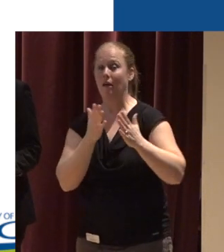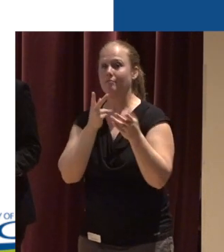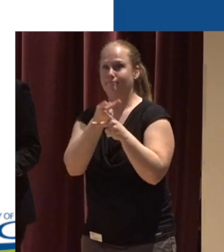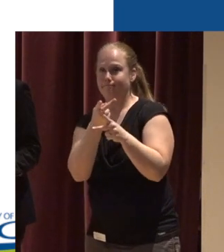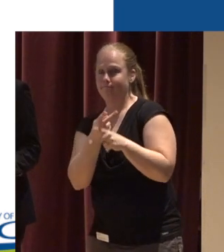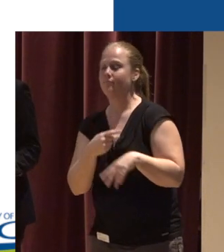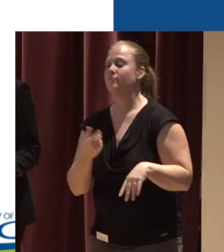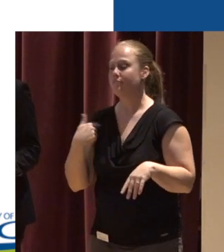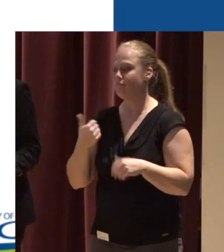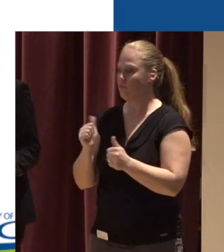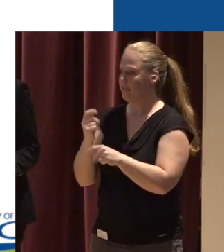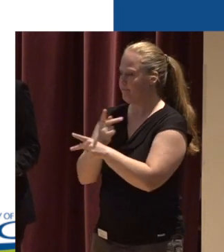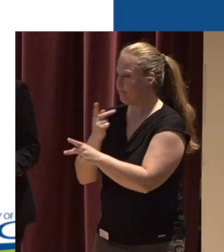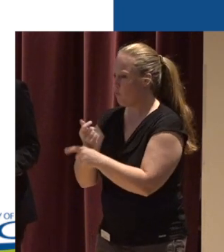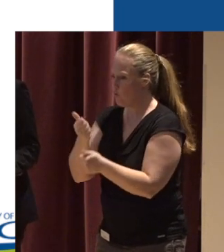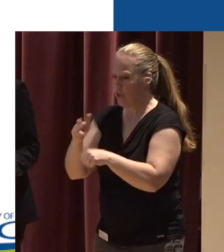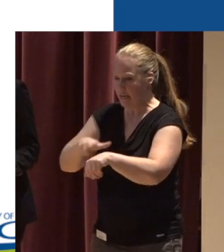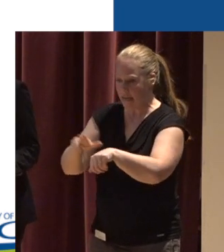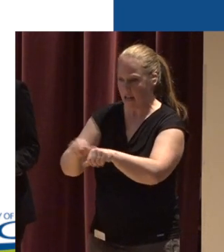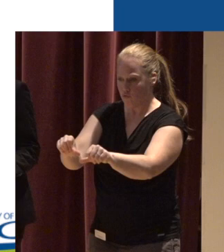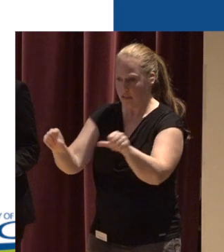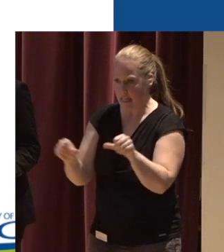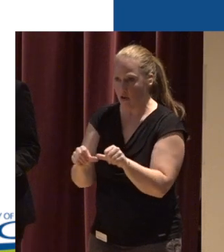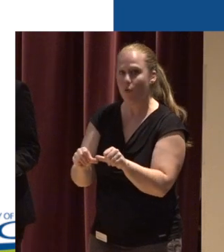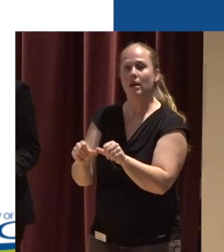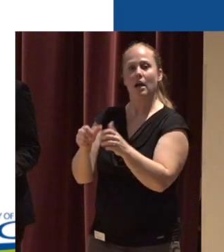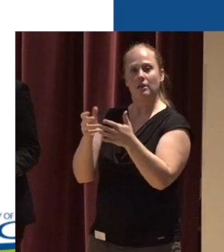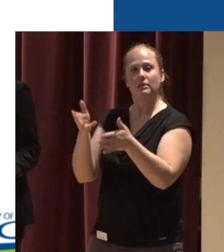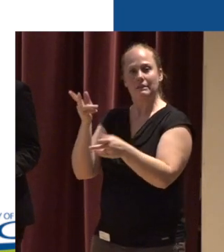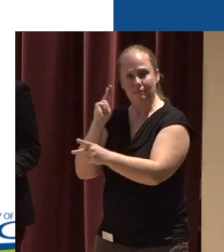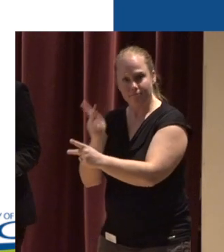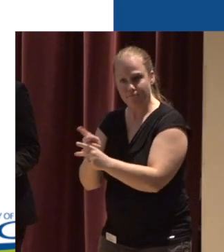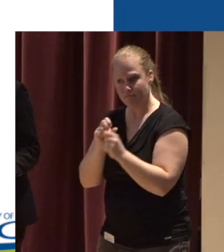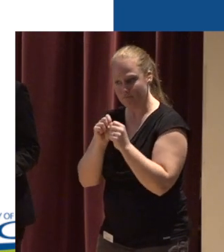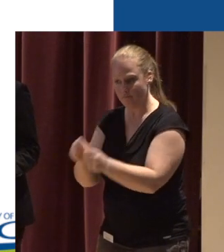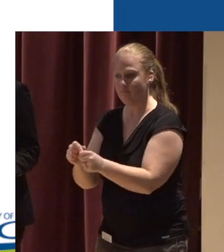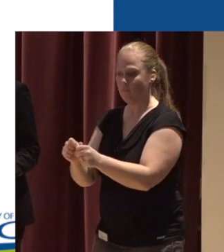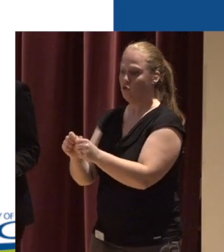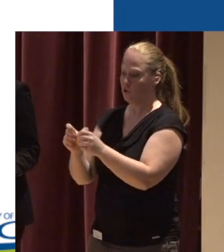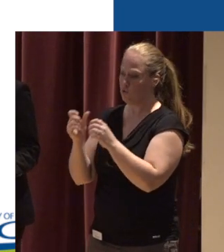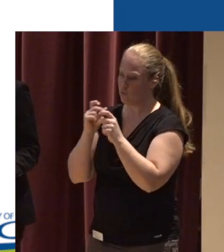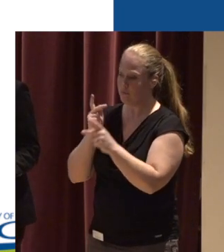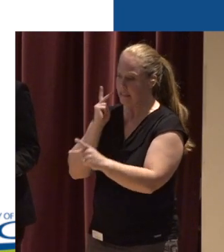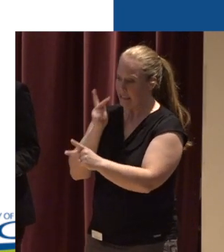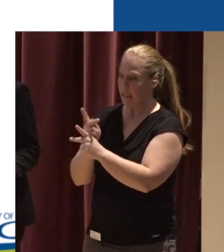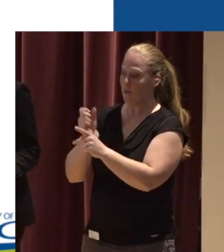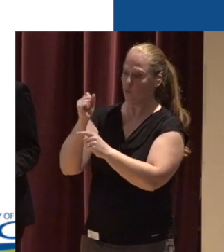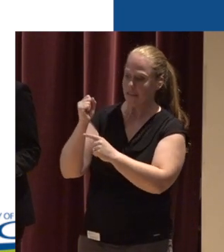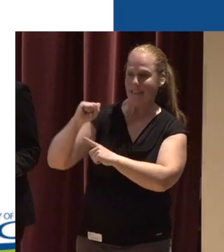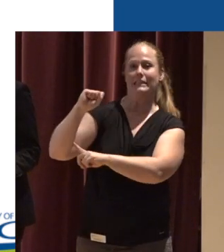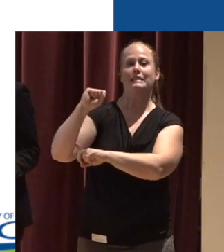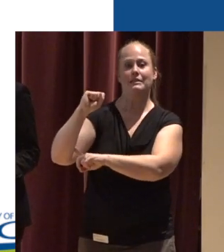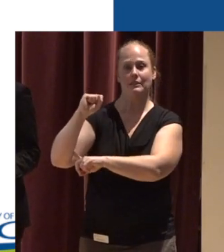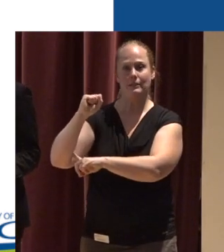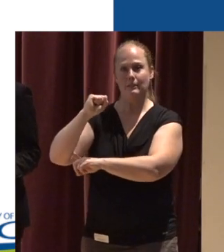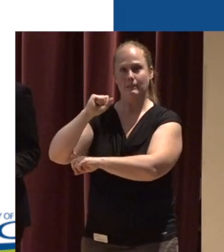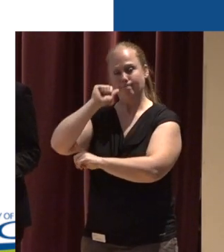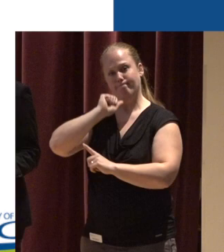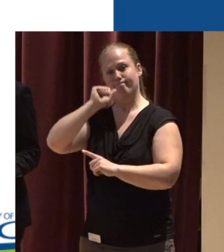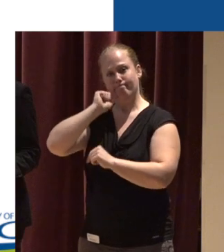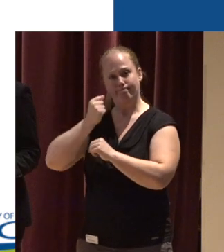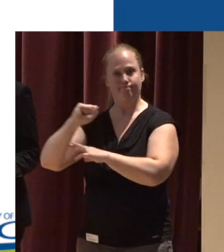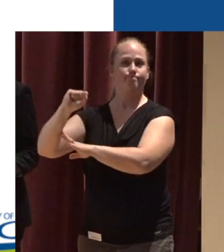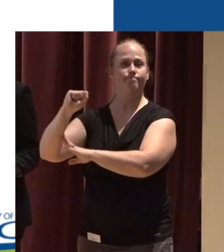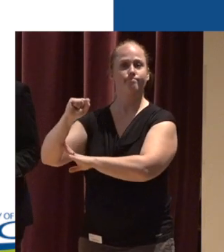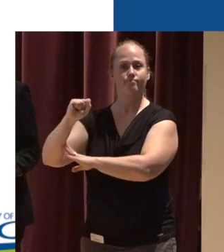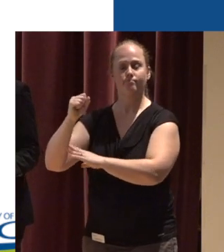What natural areas need to continue to be on the landscape To affect that resiliency, to keep the resiliency in place So,